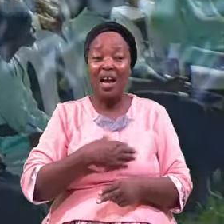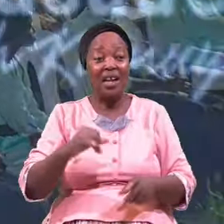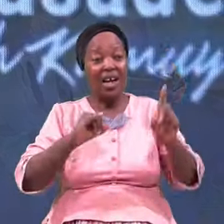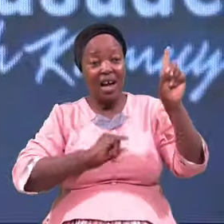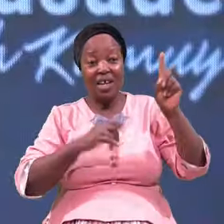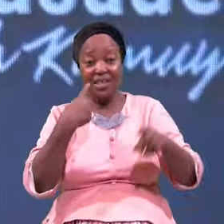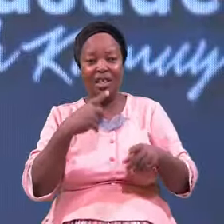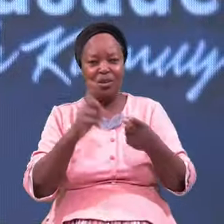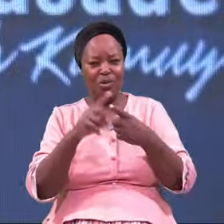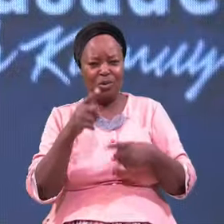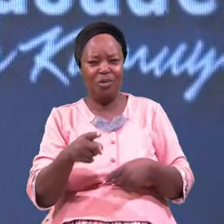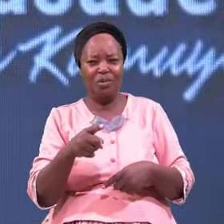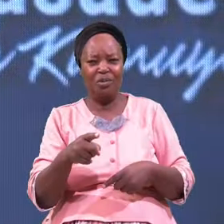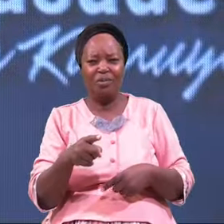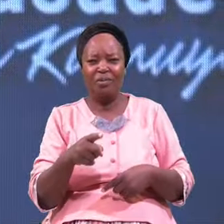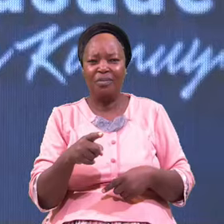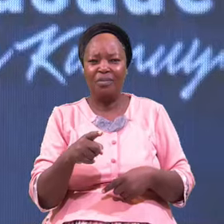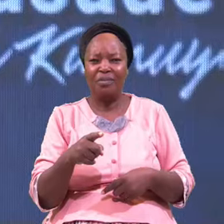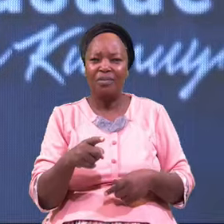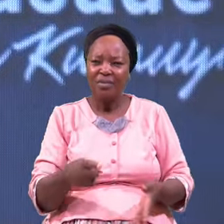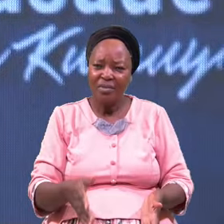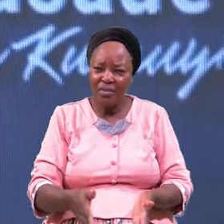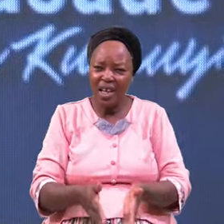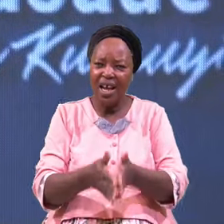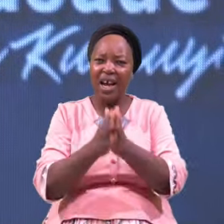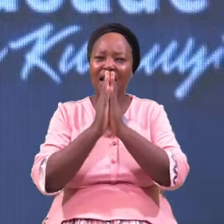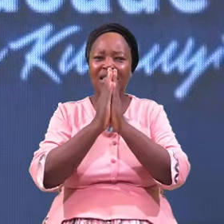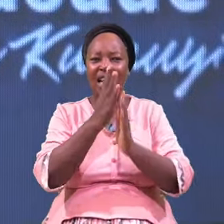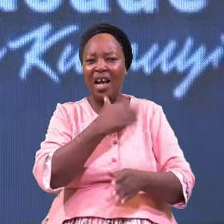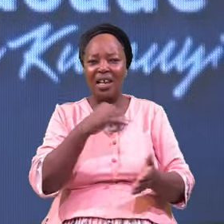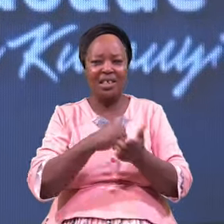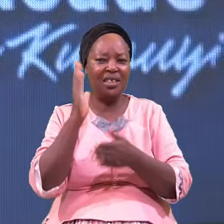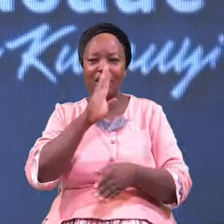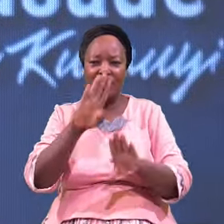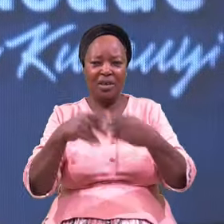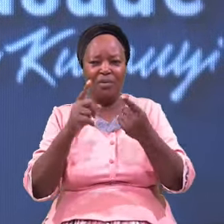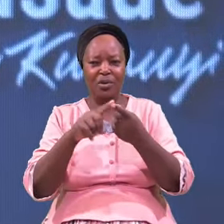Unto You Ask And Shall Shall Shall Be Giving You